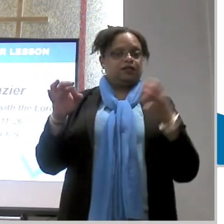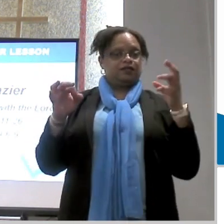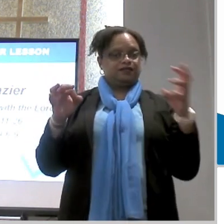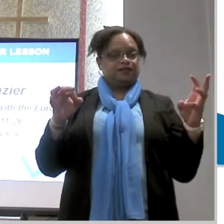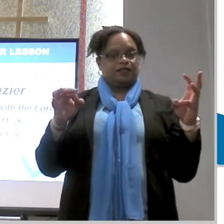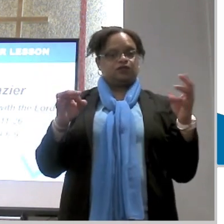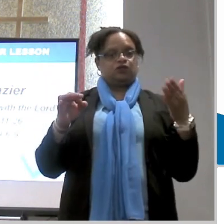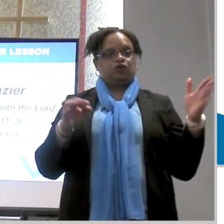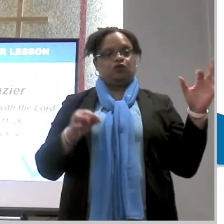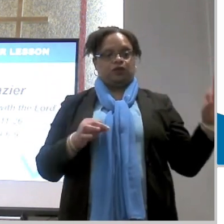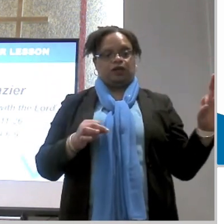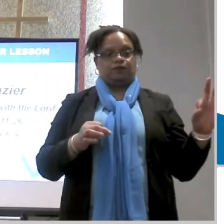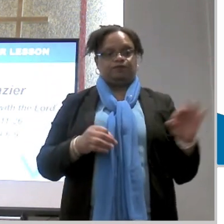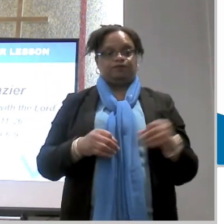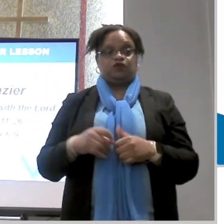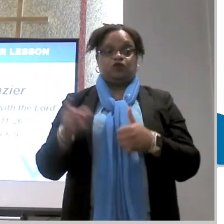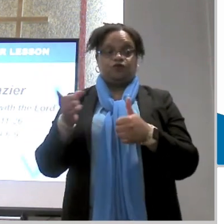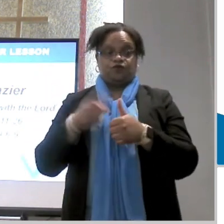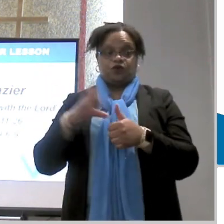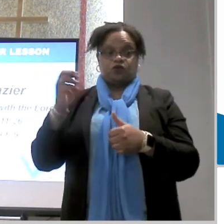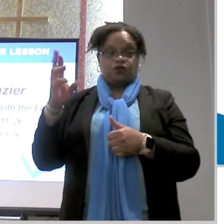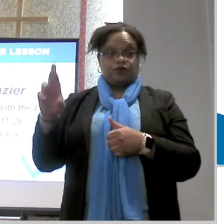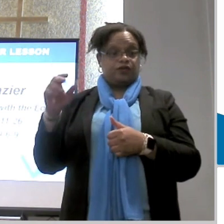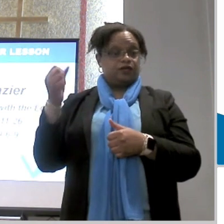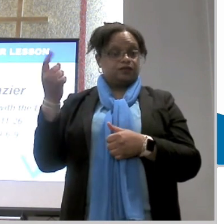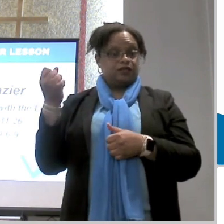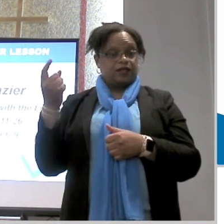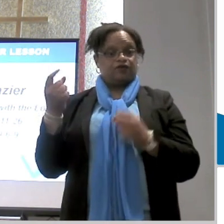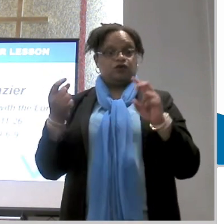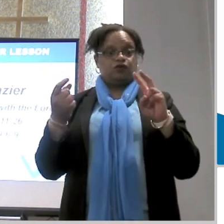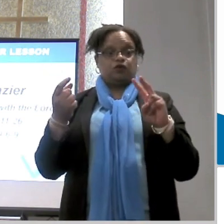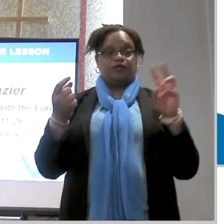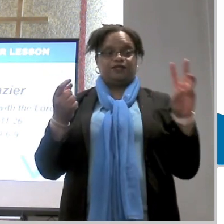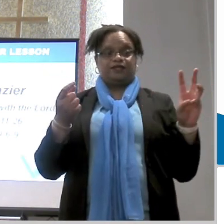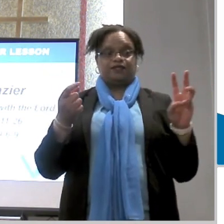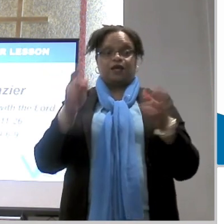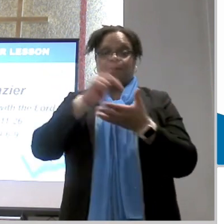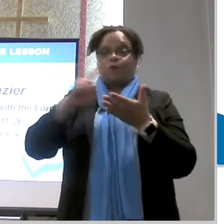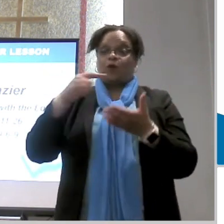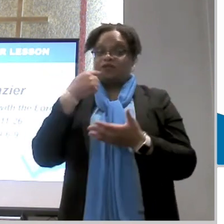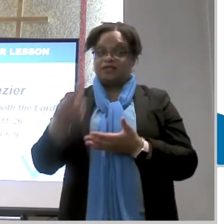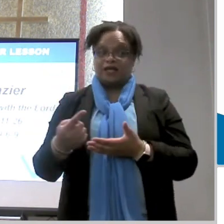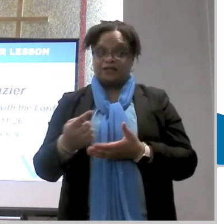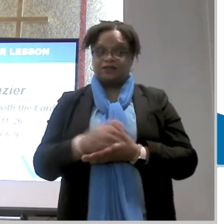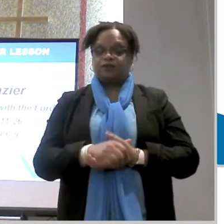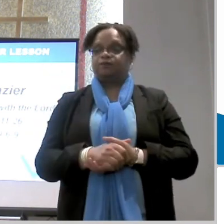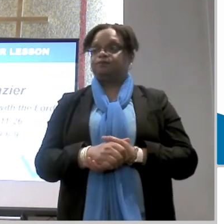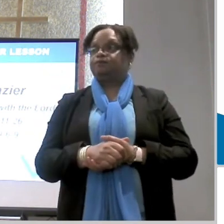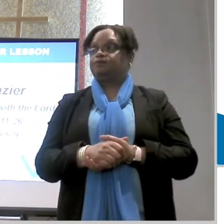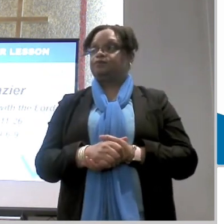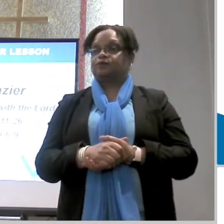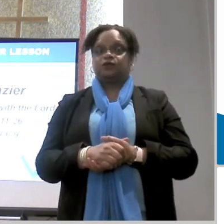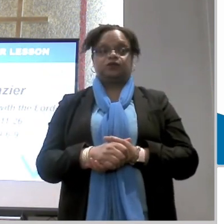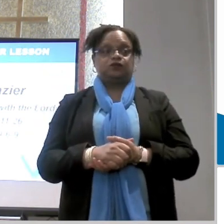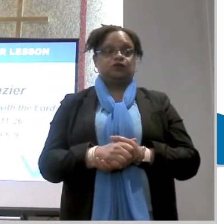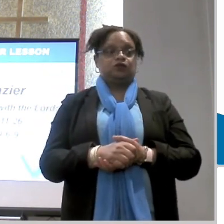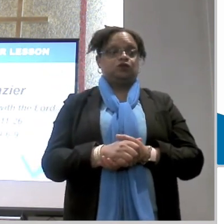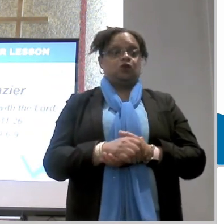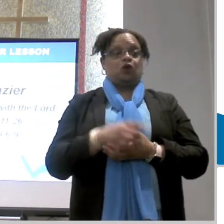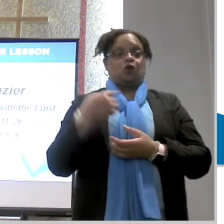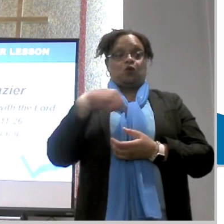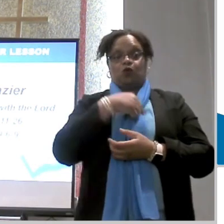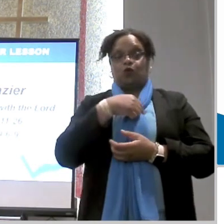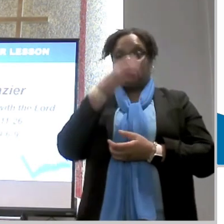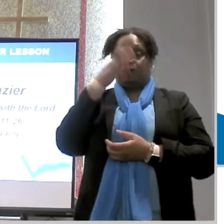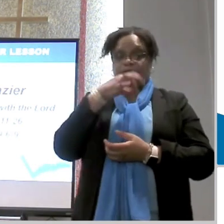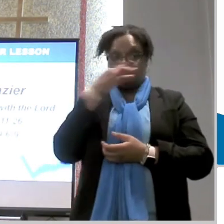now in first corinthians 11 26 it states paul instructs for as often as we